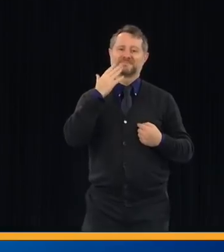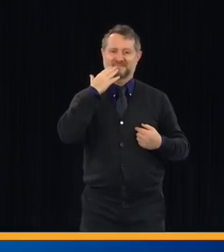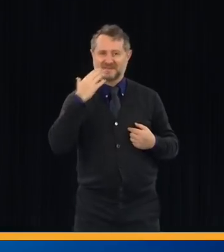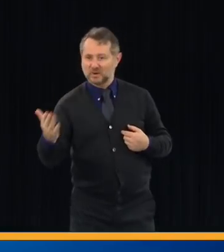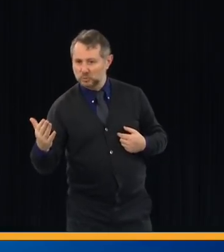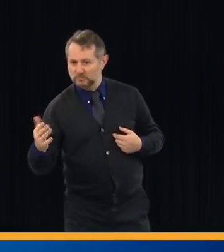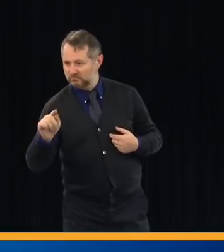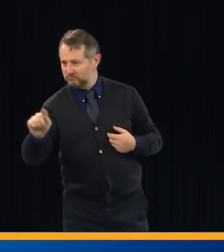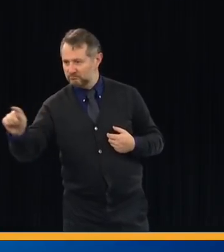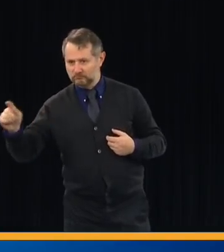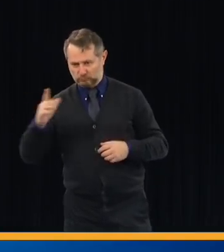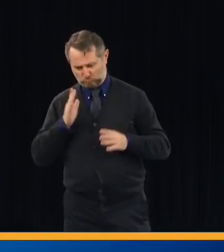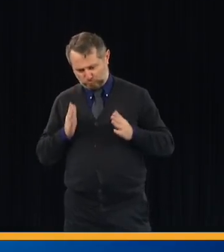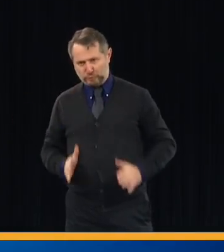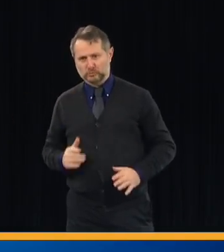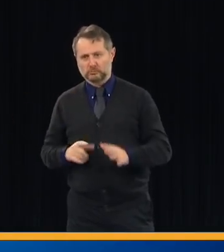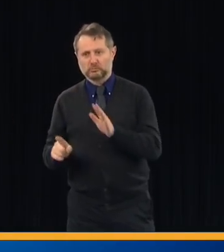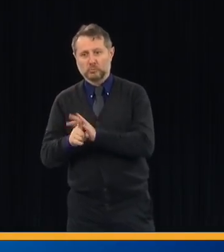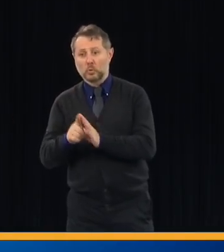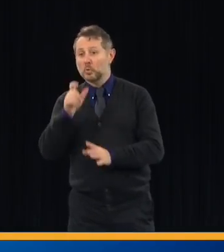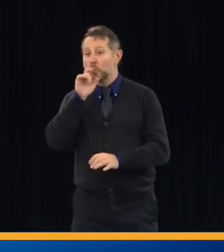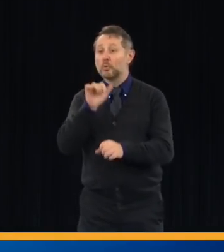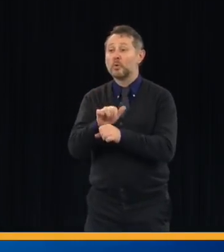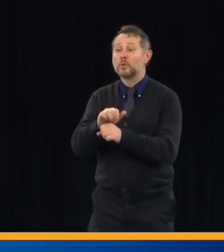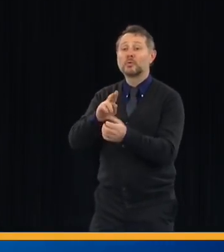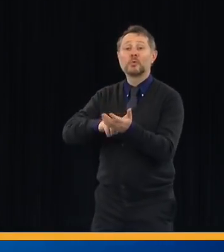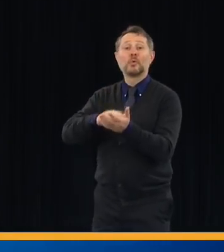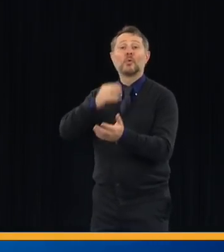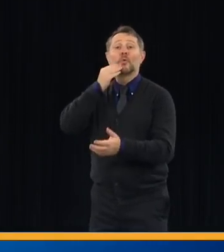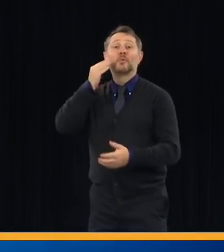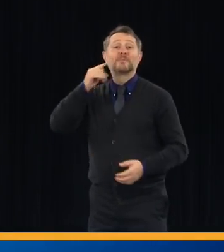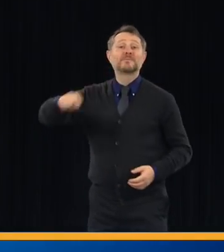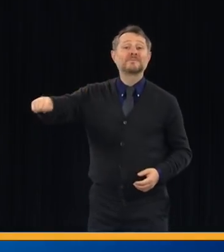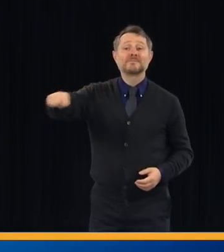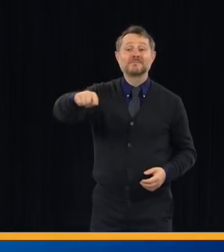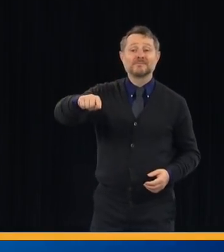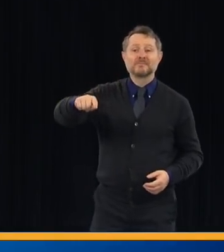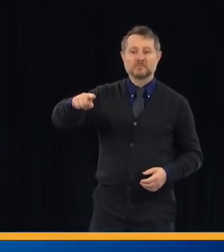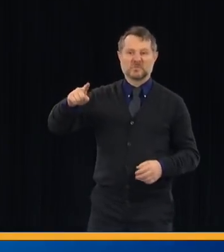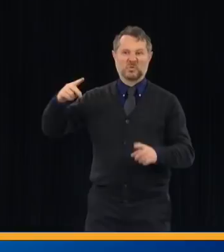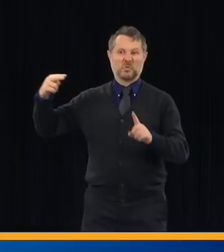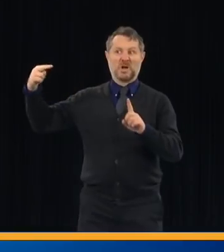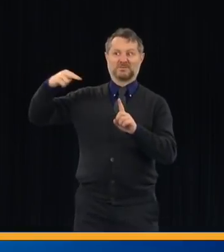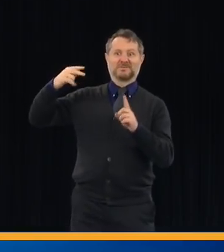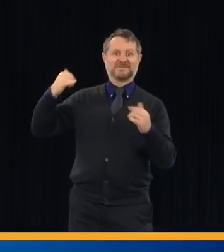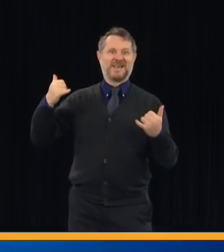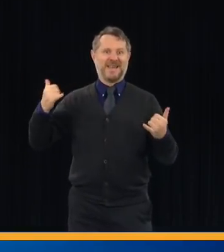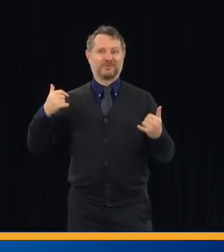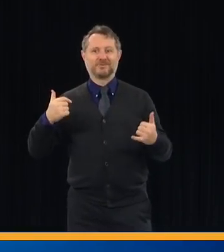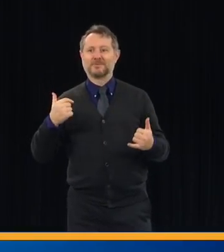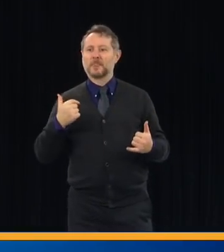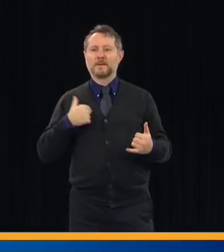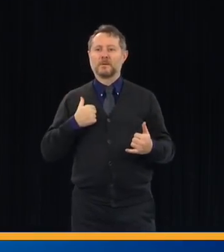people from Pathways who are watching this broadcast, I couldn't go inside.